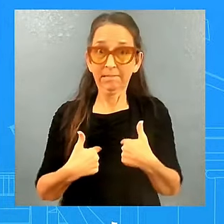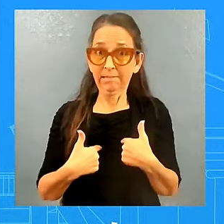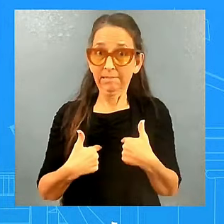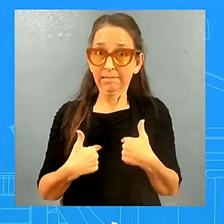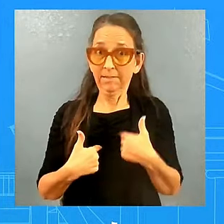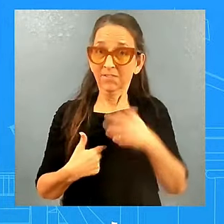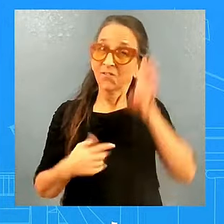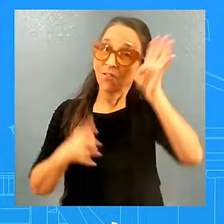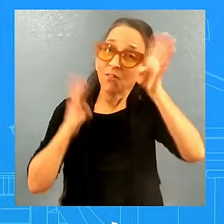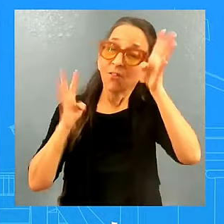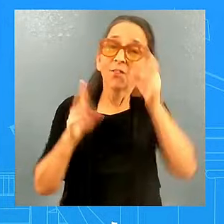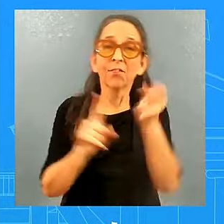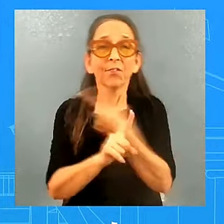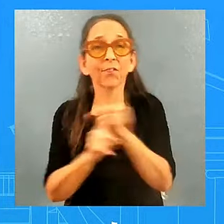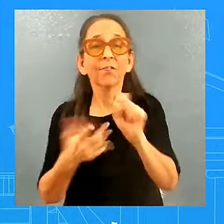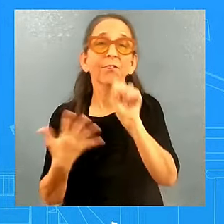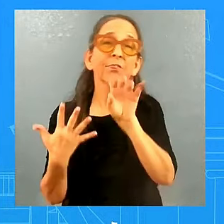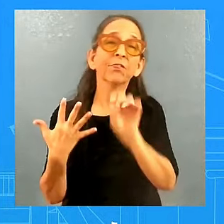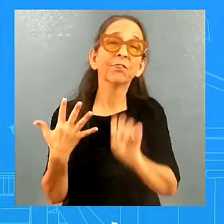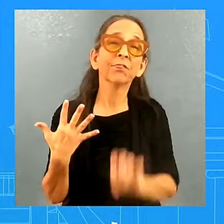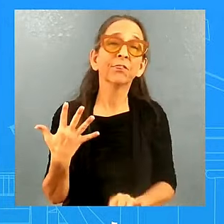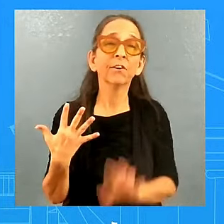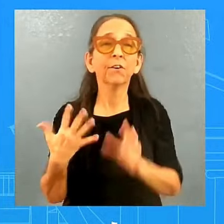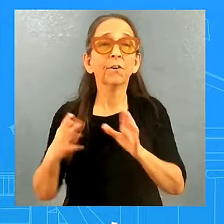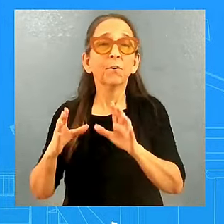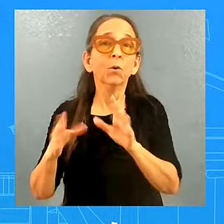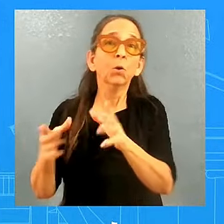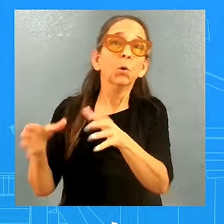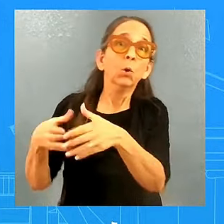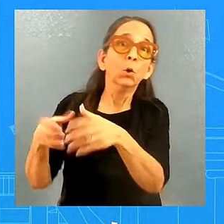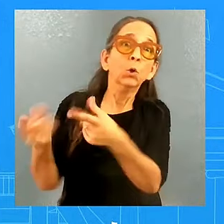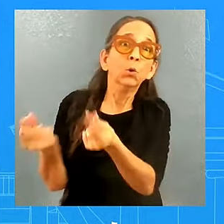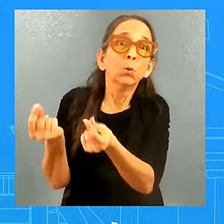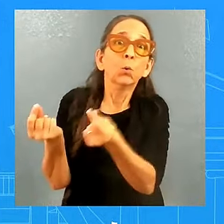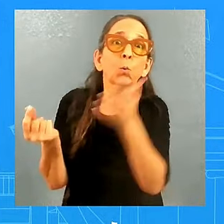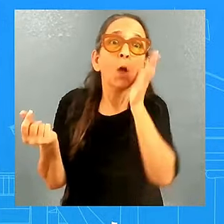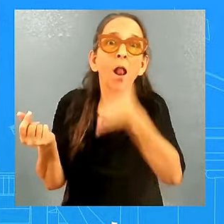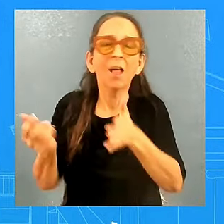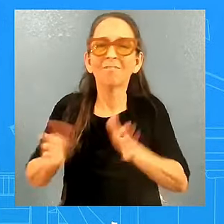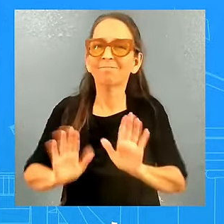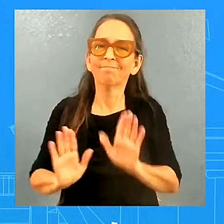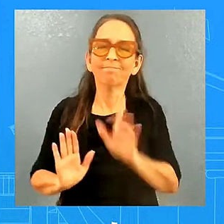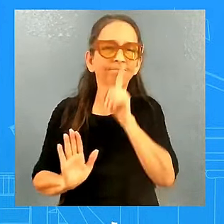do. I'm going to focus on today. I'm going to focus on the next 74 days. That's what I can speak to.